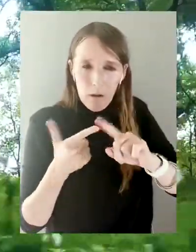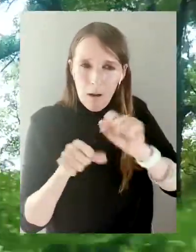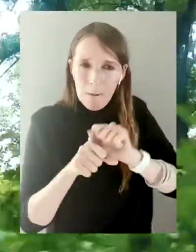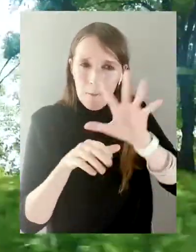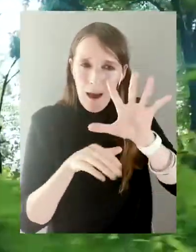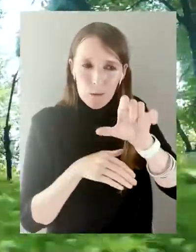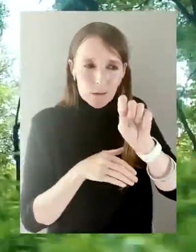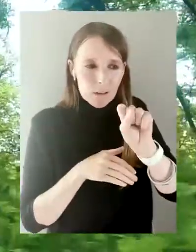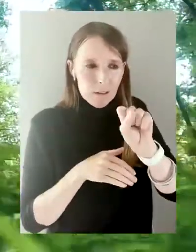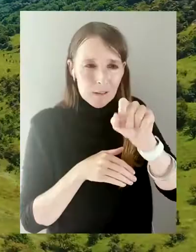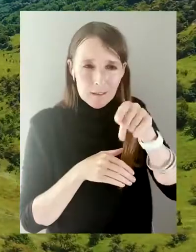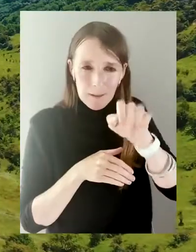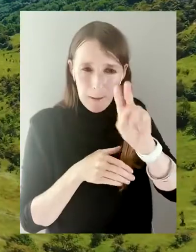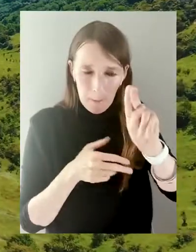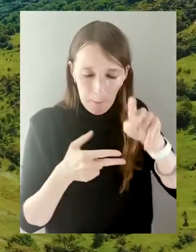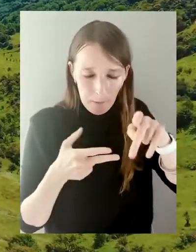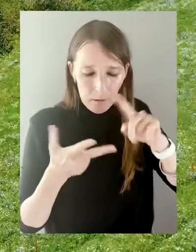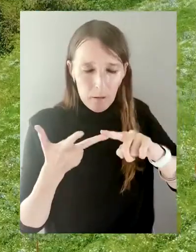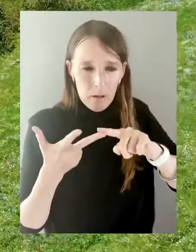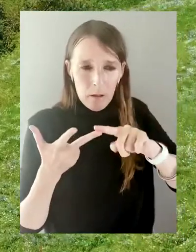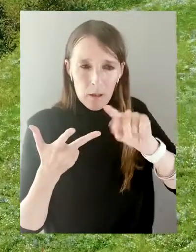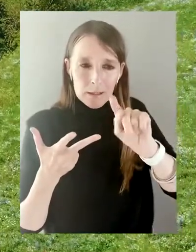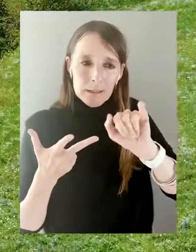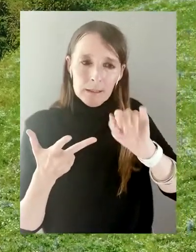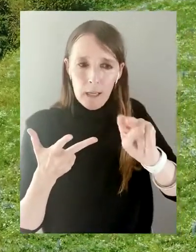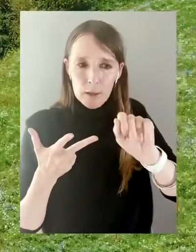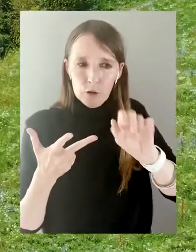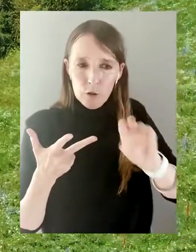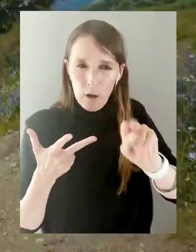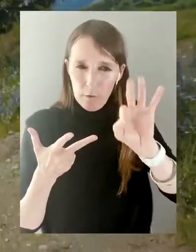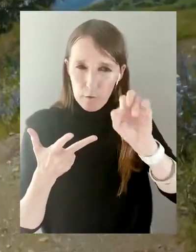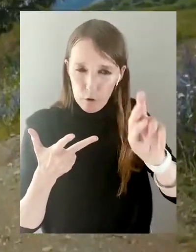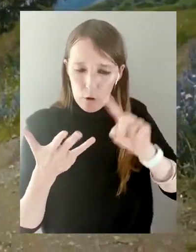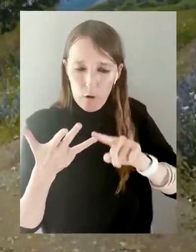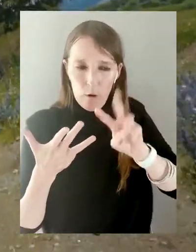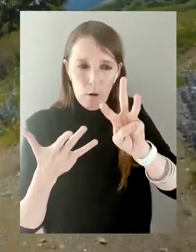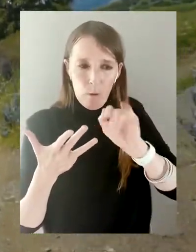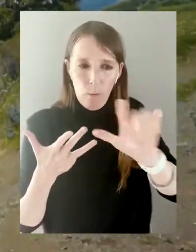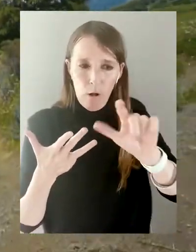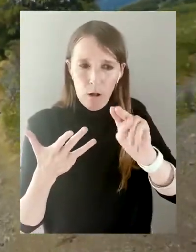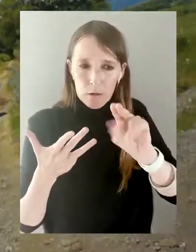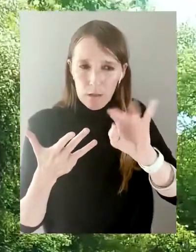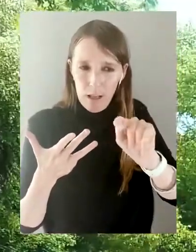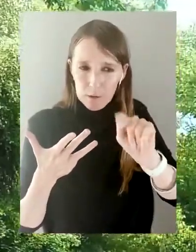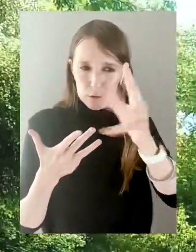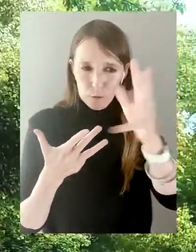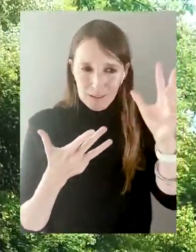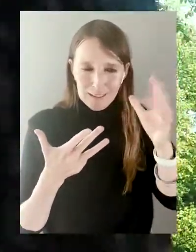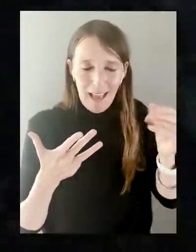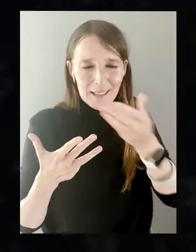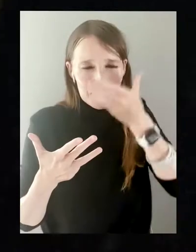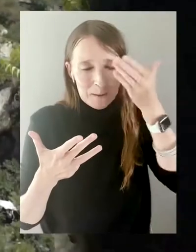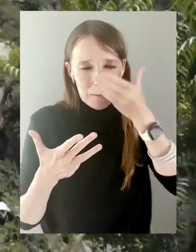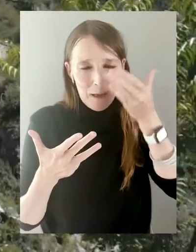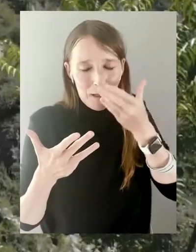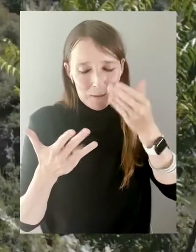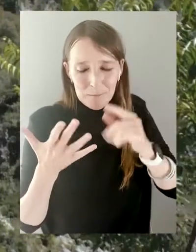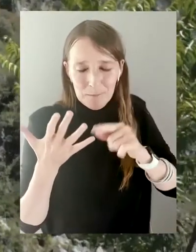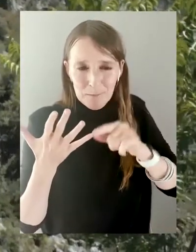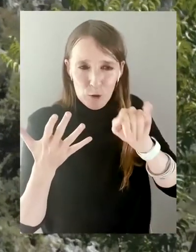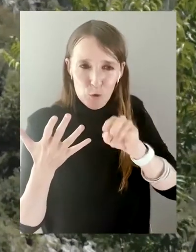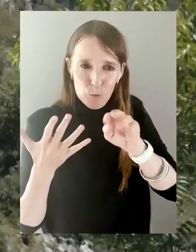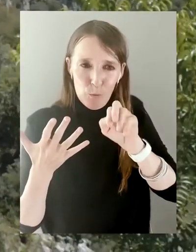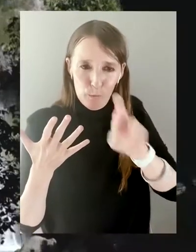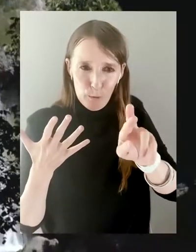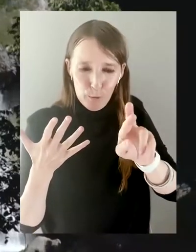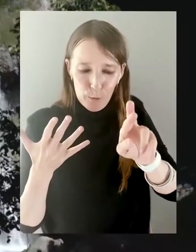subalpine meadows, mountain steppes, lush tianshan fears or walnut trees, and certainly enjoy the views